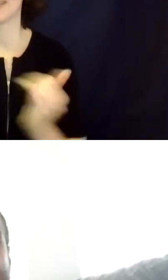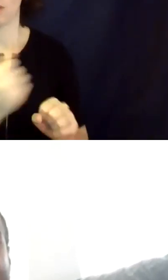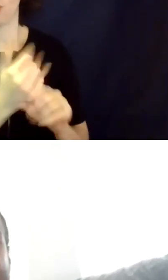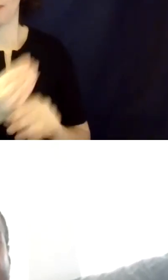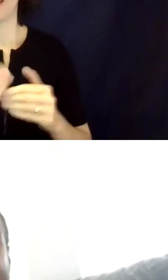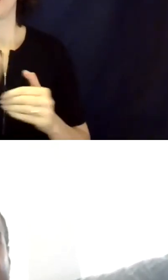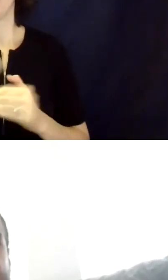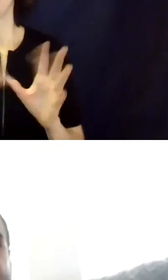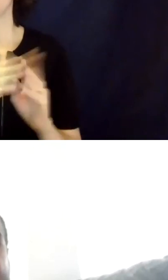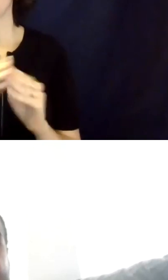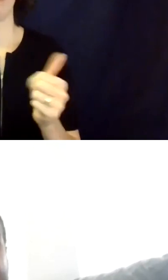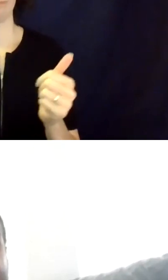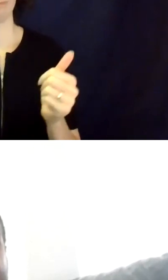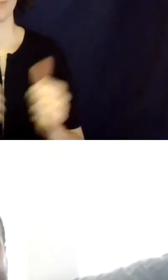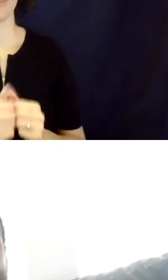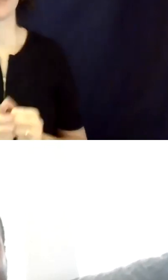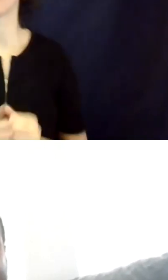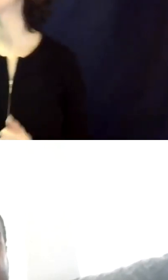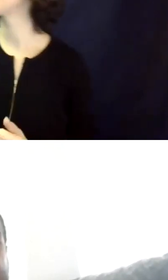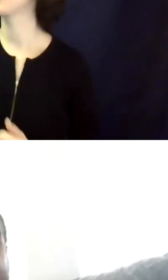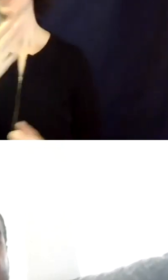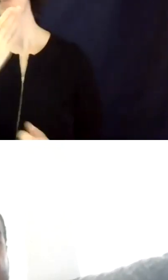next session. Thank y'all. y'all.